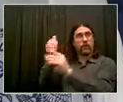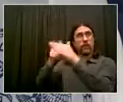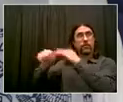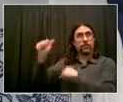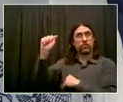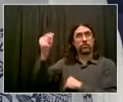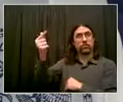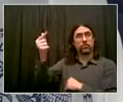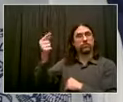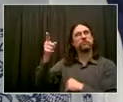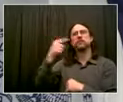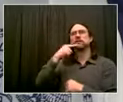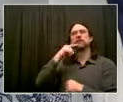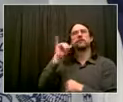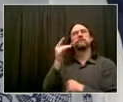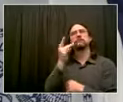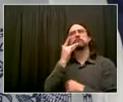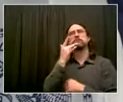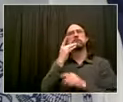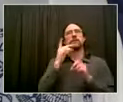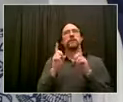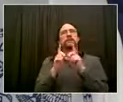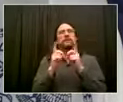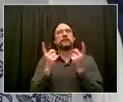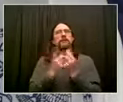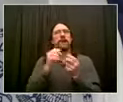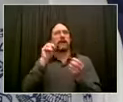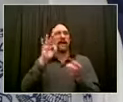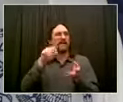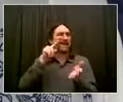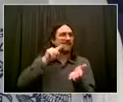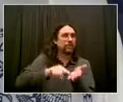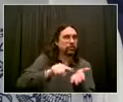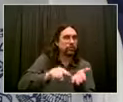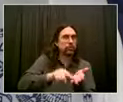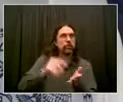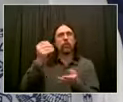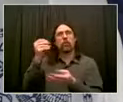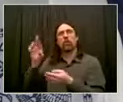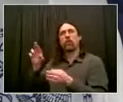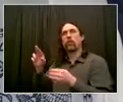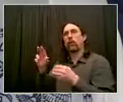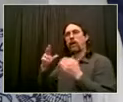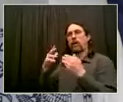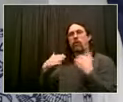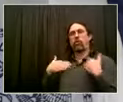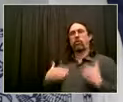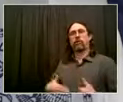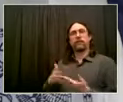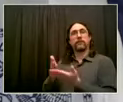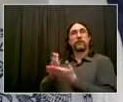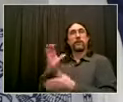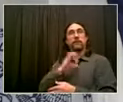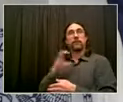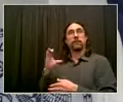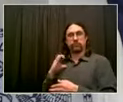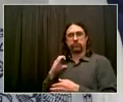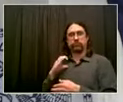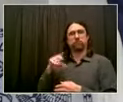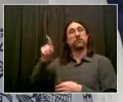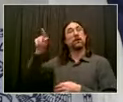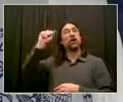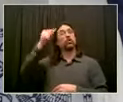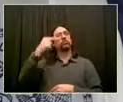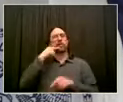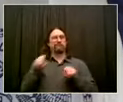Commission. Have you heard from either of those agencies? Is there any agency on the city level